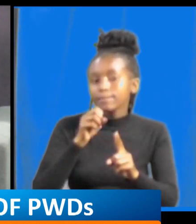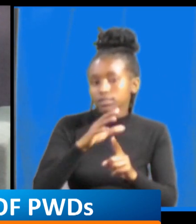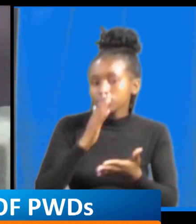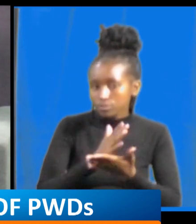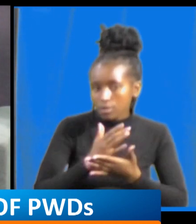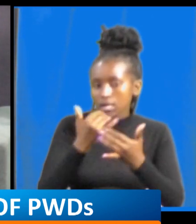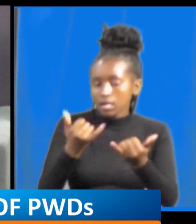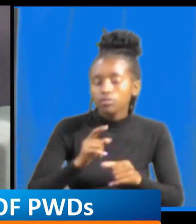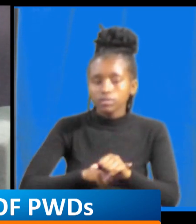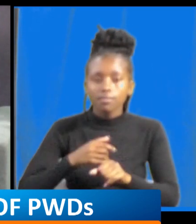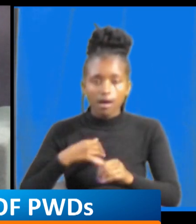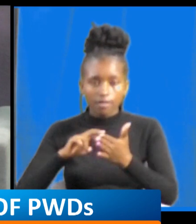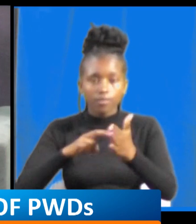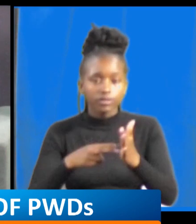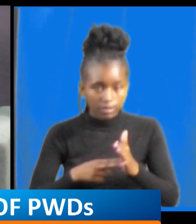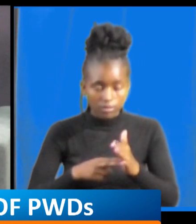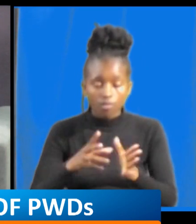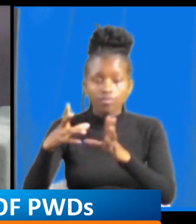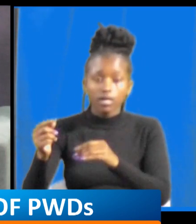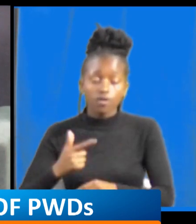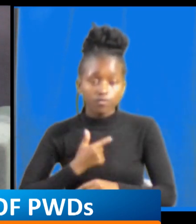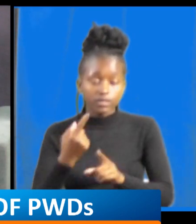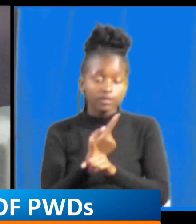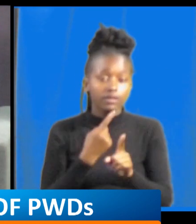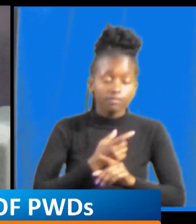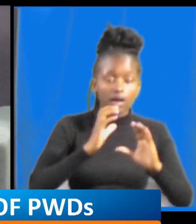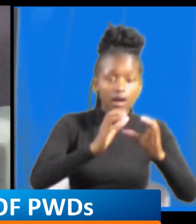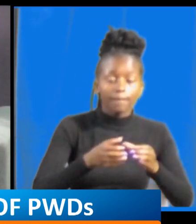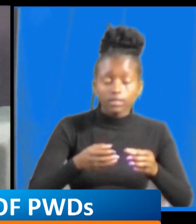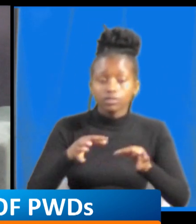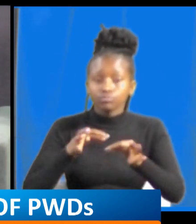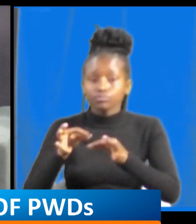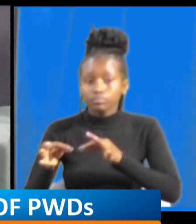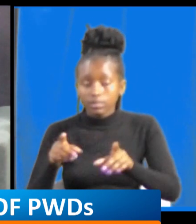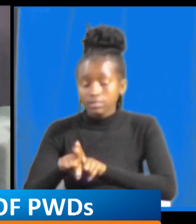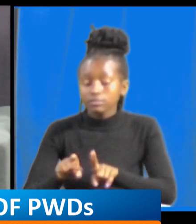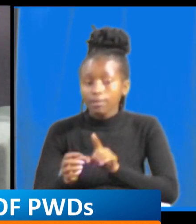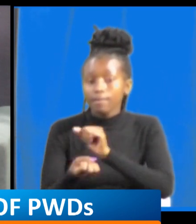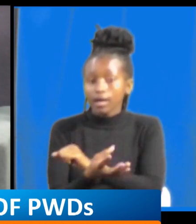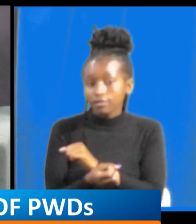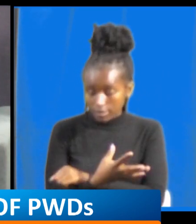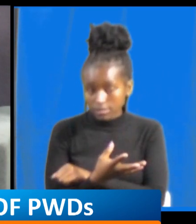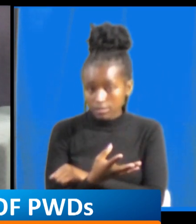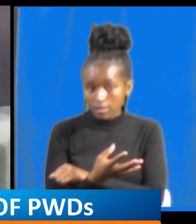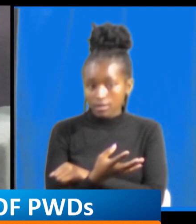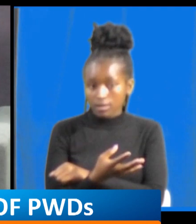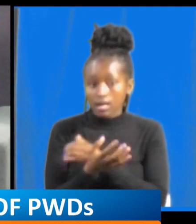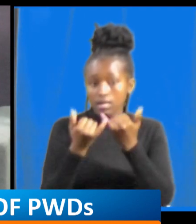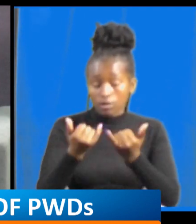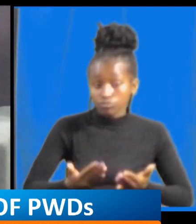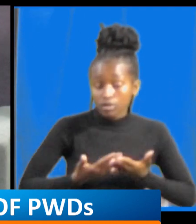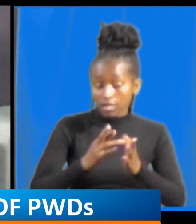your projects whenever you go to visit those companies to give them advice on these and these and these you normally give reports right